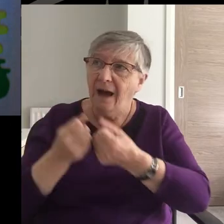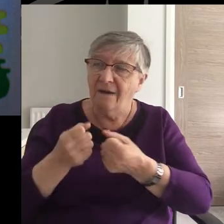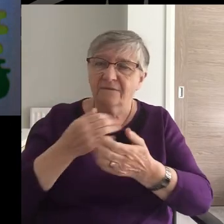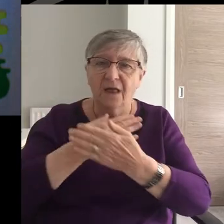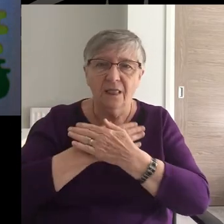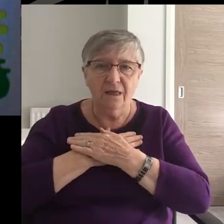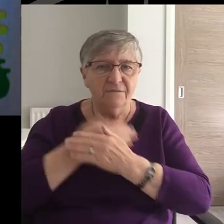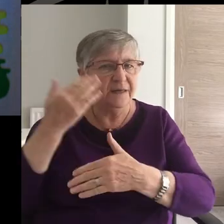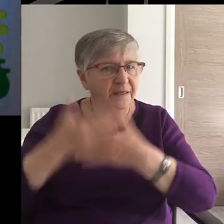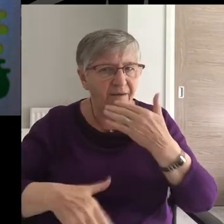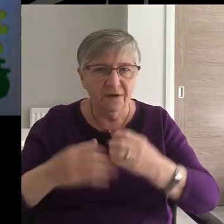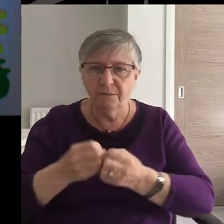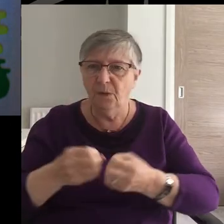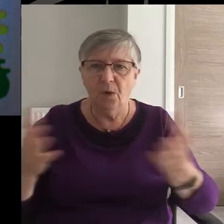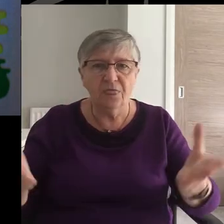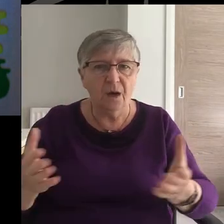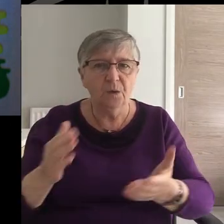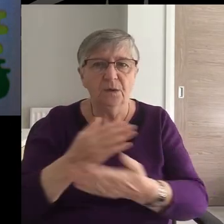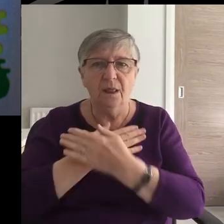Never be without it.